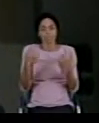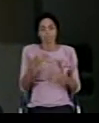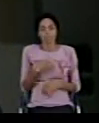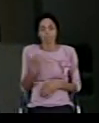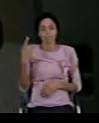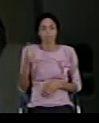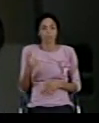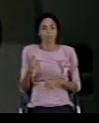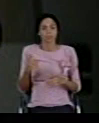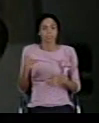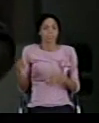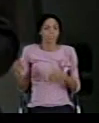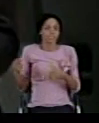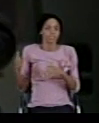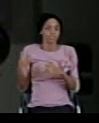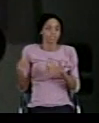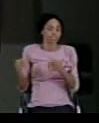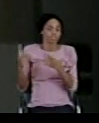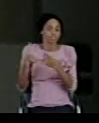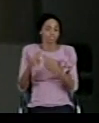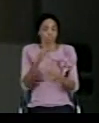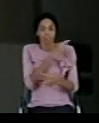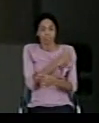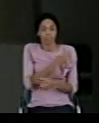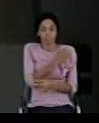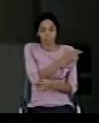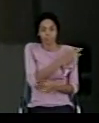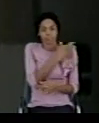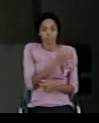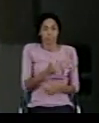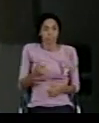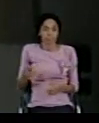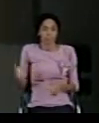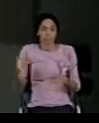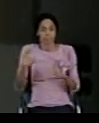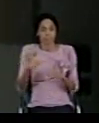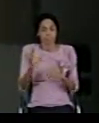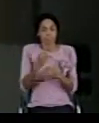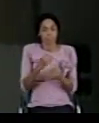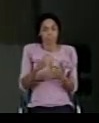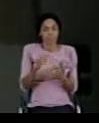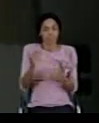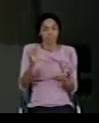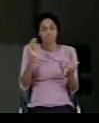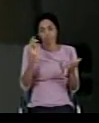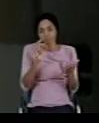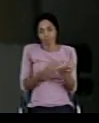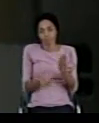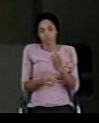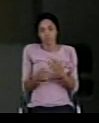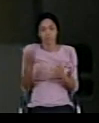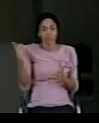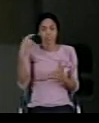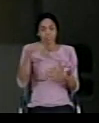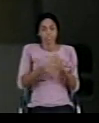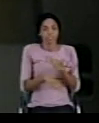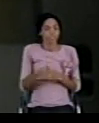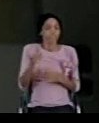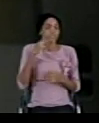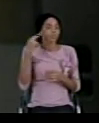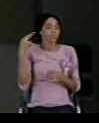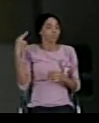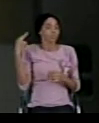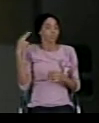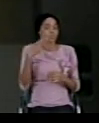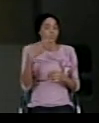I was rushed down to Lagos and taken to the program. I was in hall five, while the man of God was